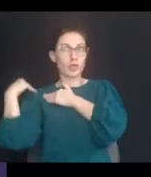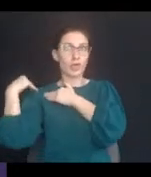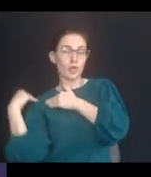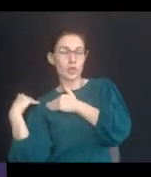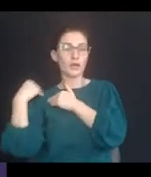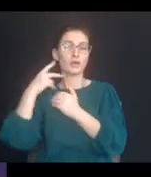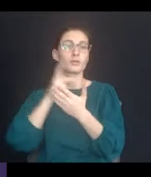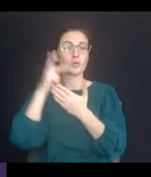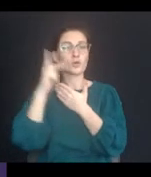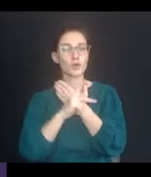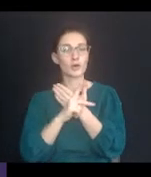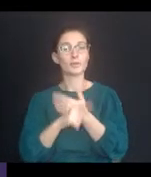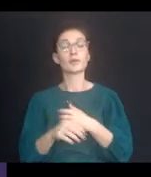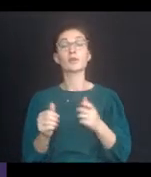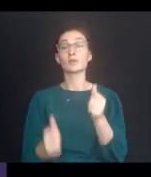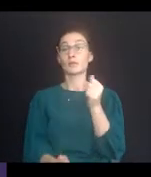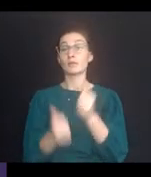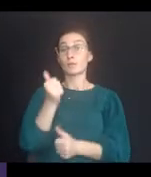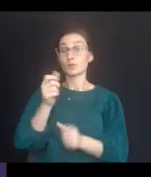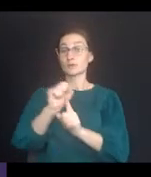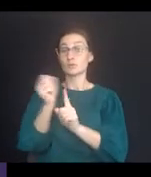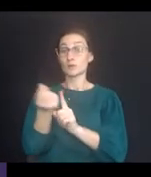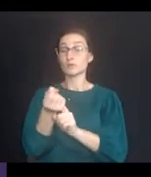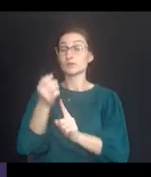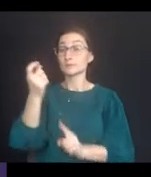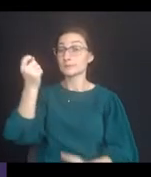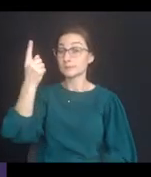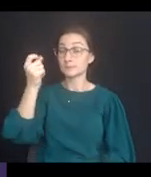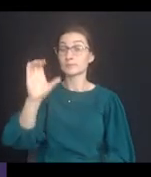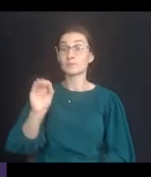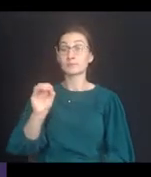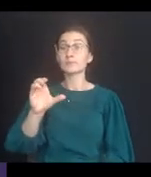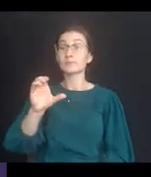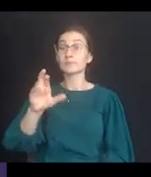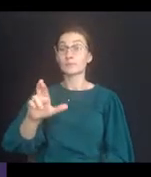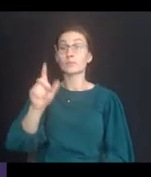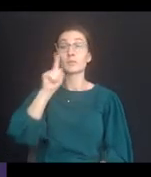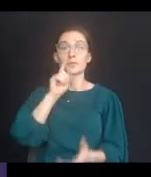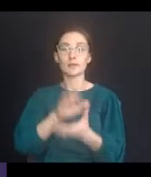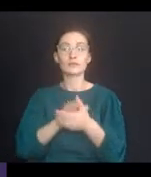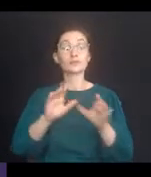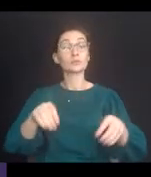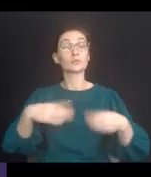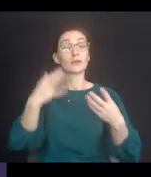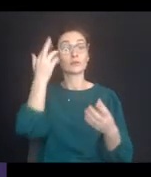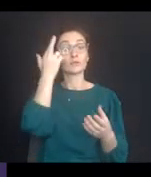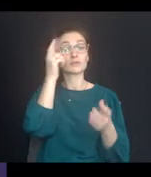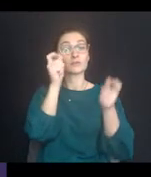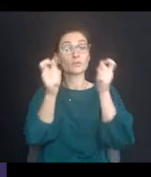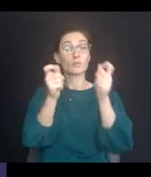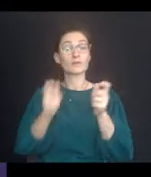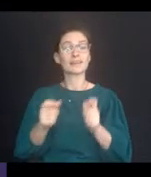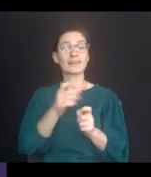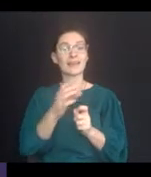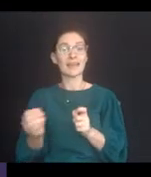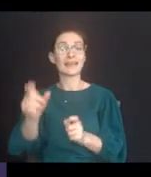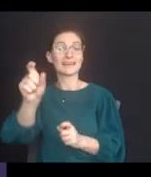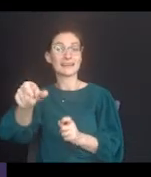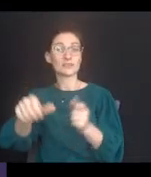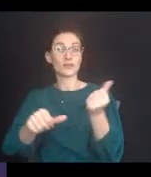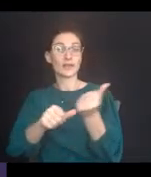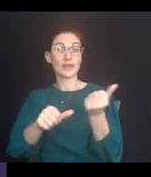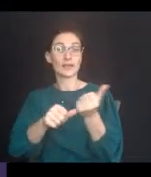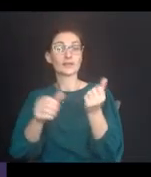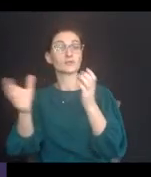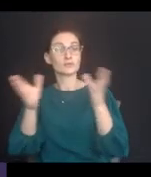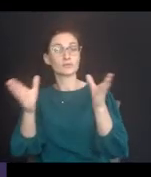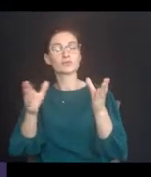its program. In most cases, however, OCR believes that providing reasonable modifications and